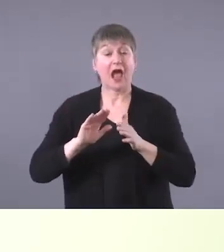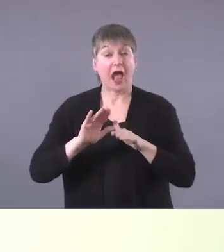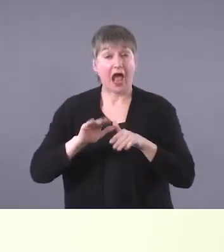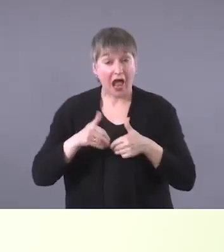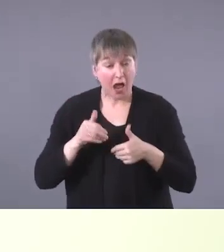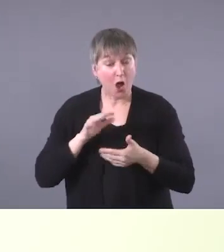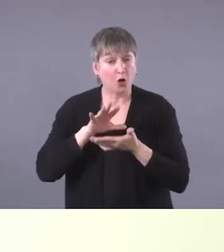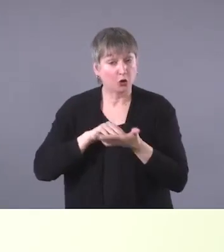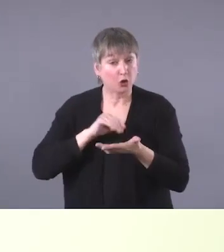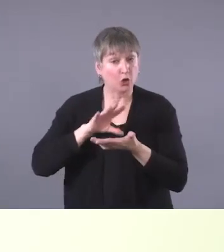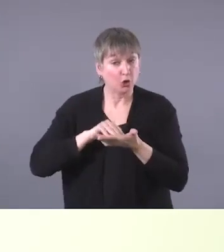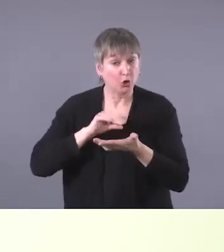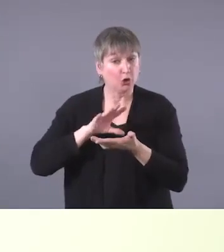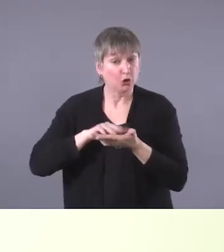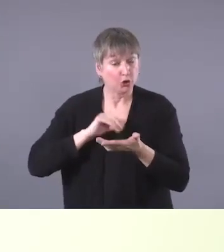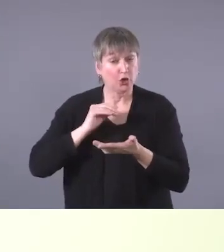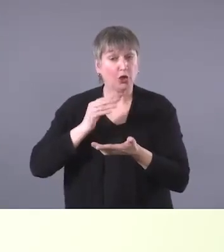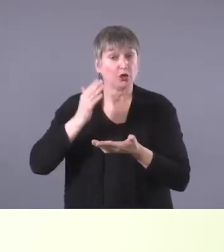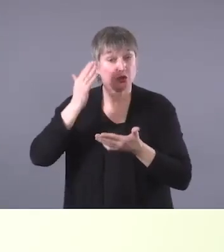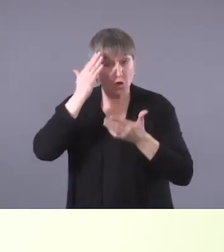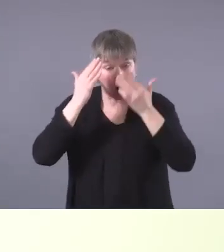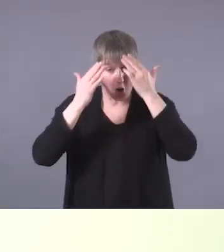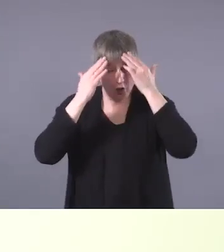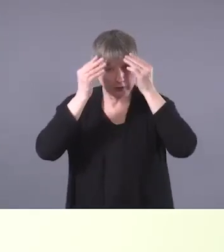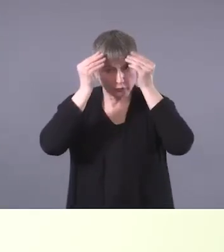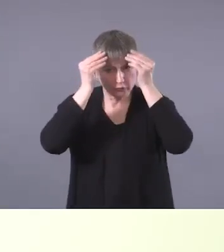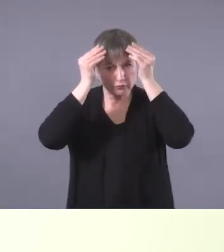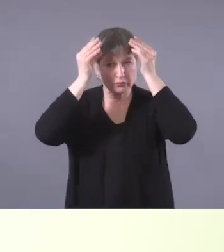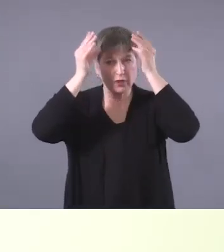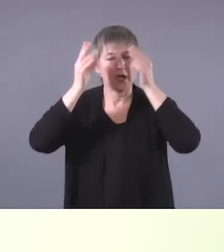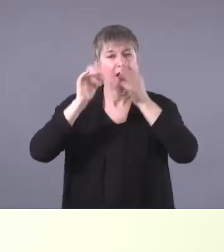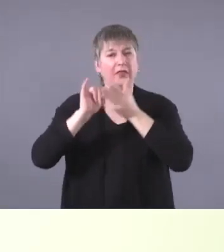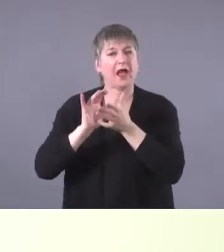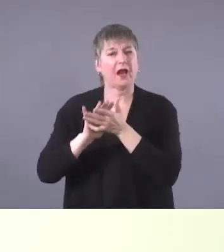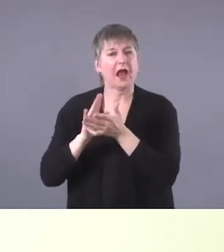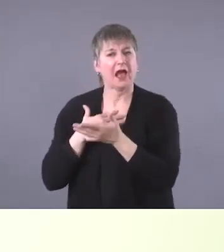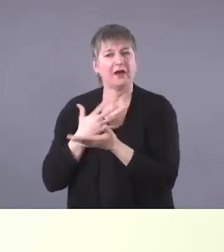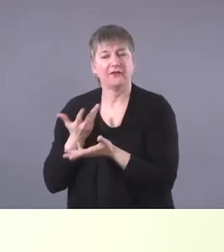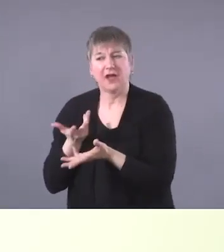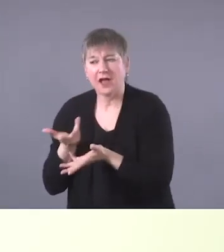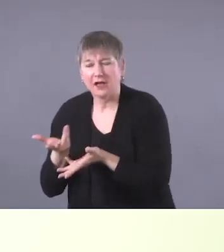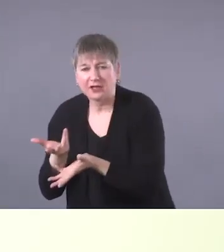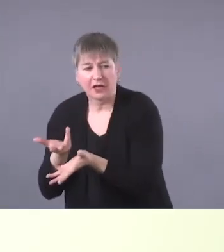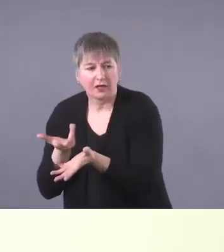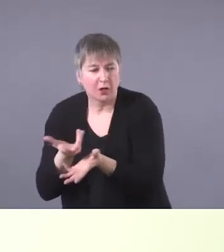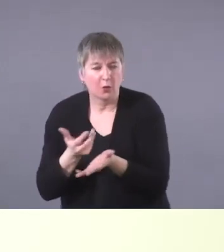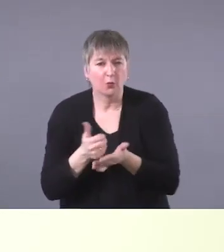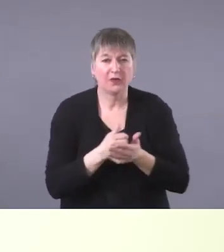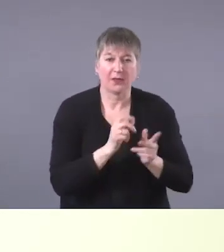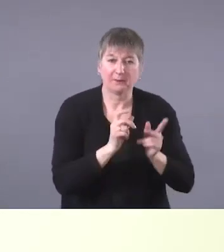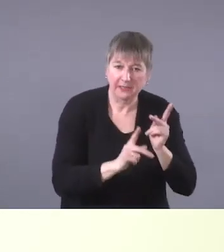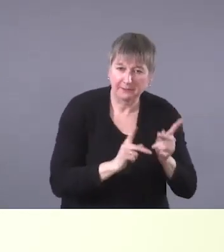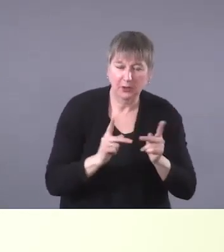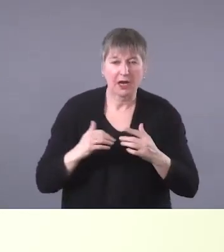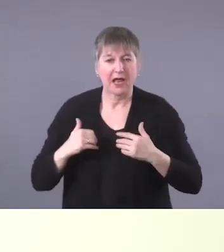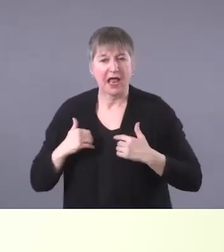through experience and interactions with other humans, animals, and the natural environment. Um, this view is based on the belief that